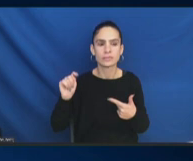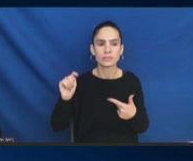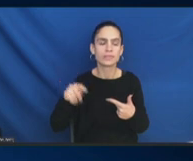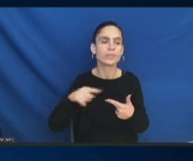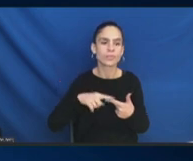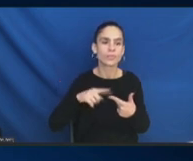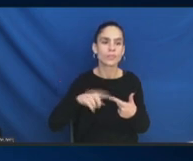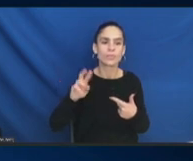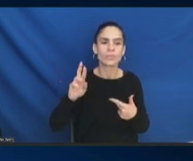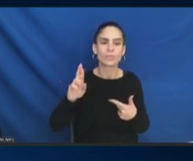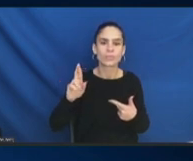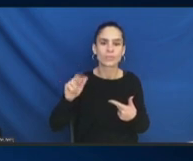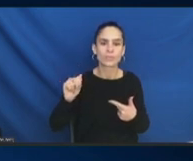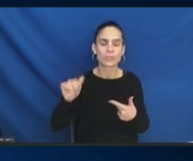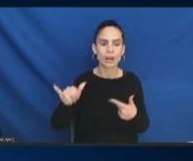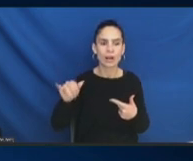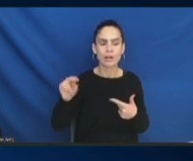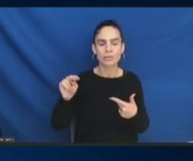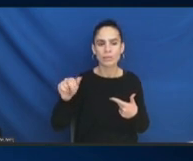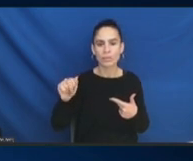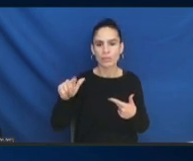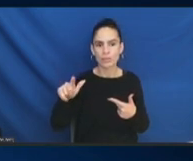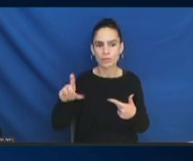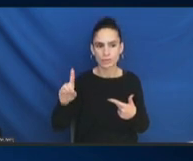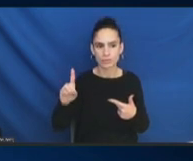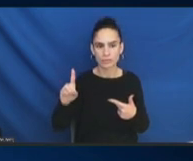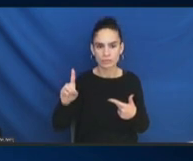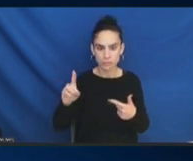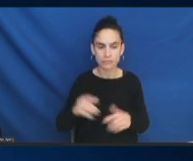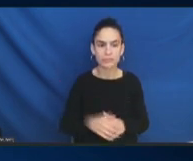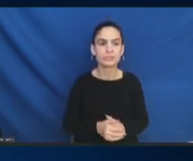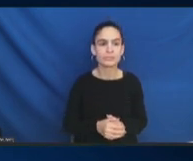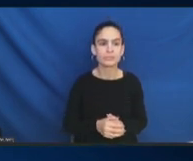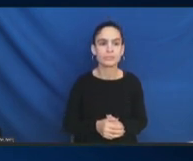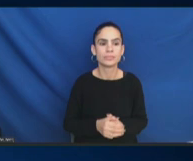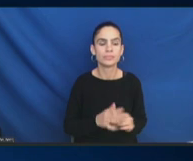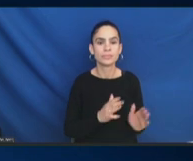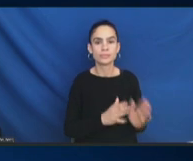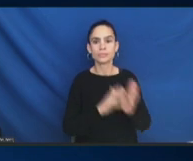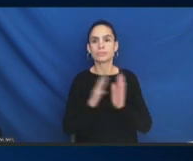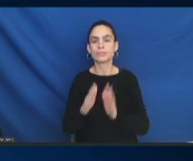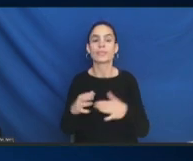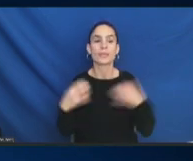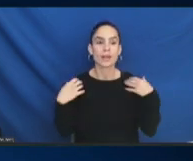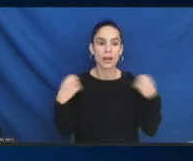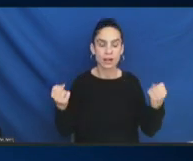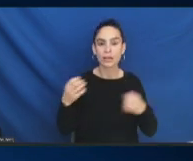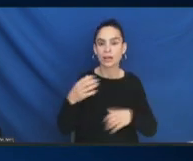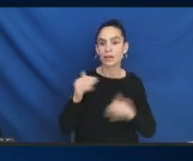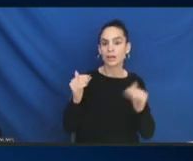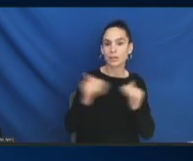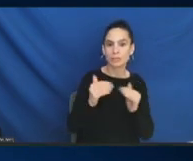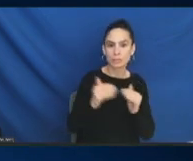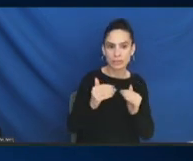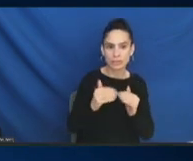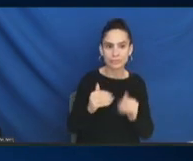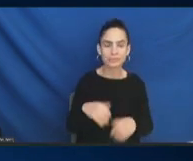I see your note, Kamal. Health equity. Two Islanders. Hey, it's great. Carrie